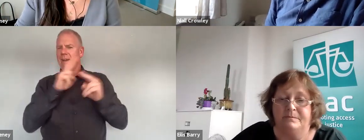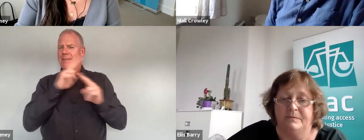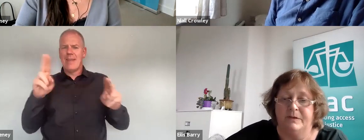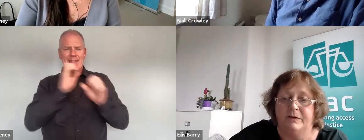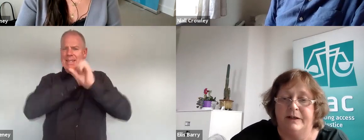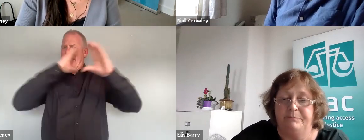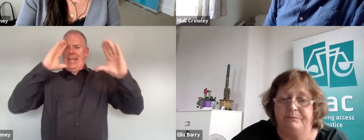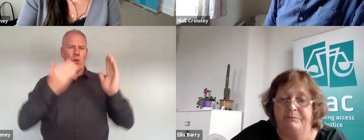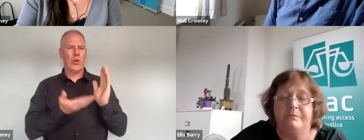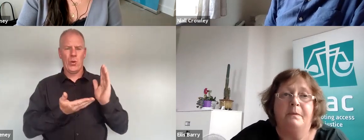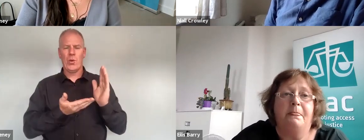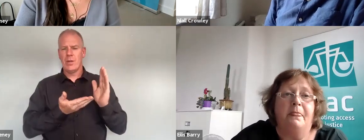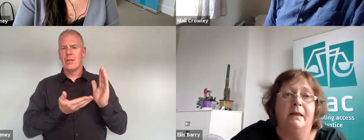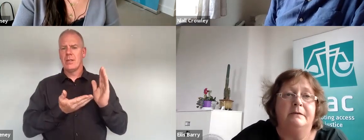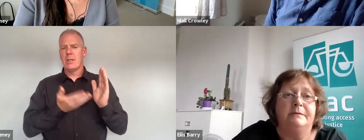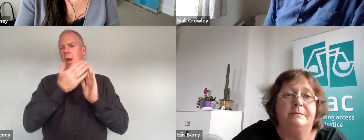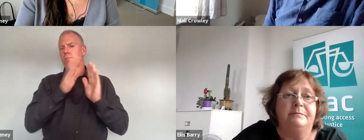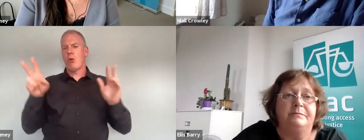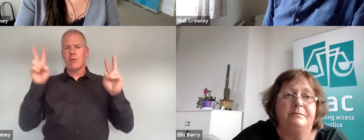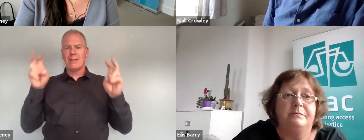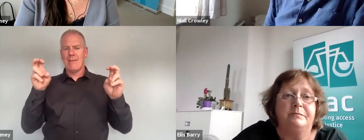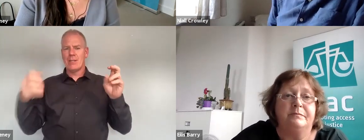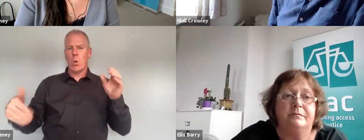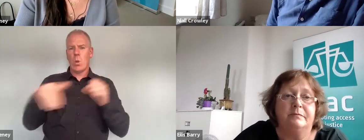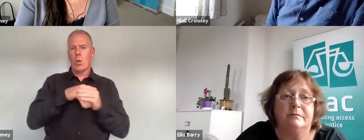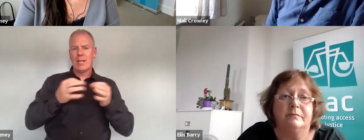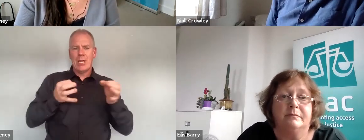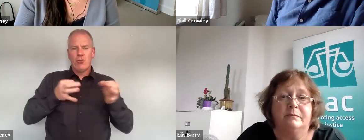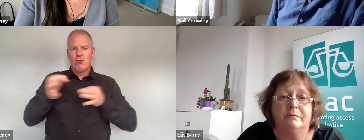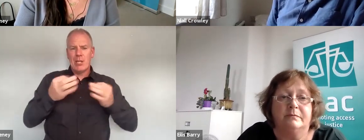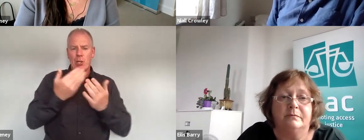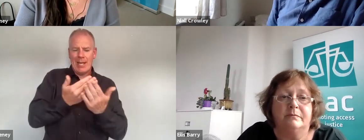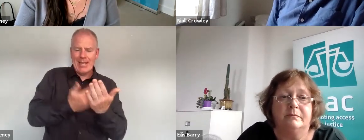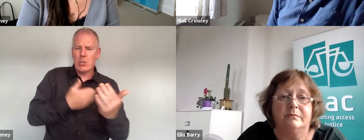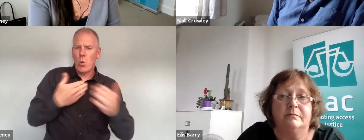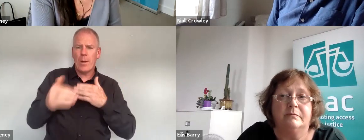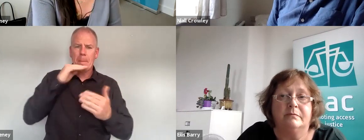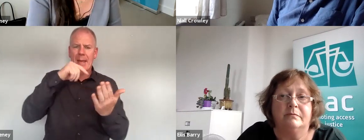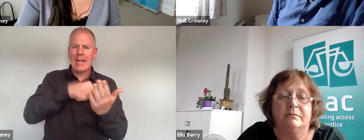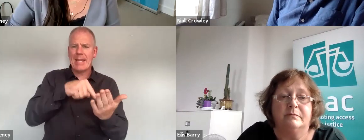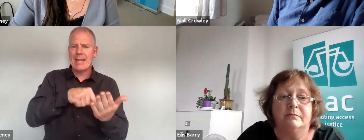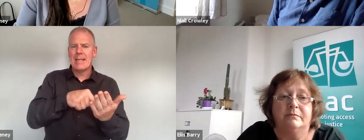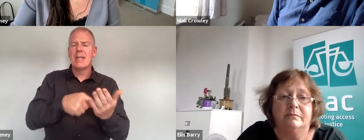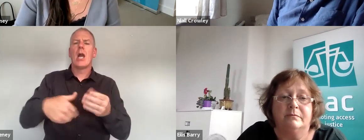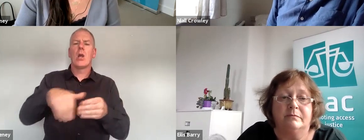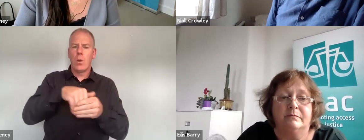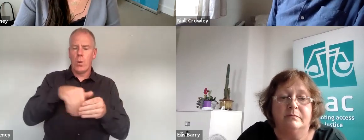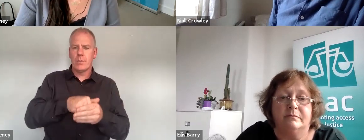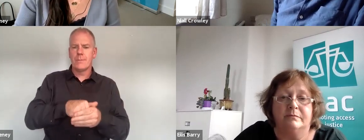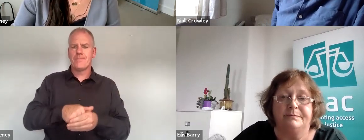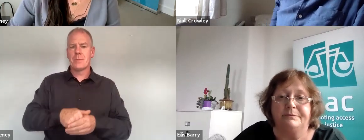it's in a wider definition of strategic litigation and what strategic litigation should encompass but